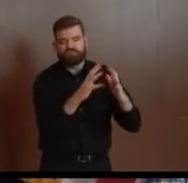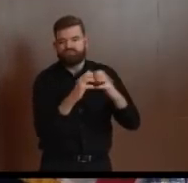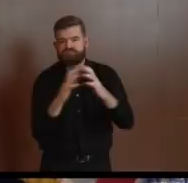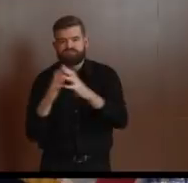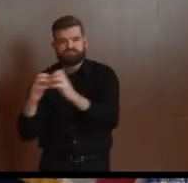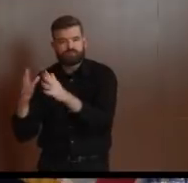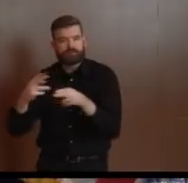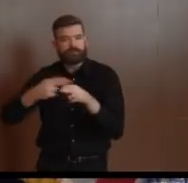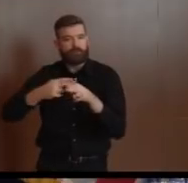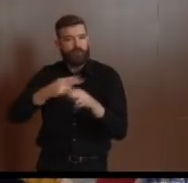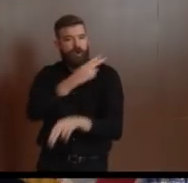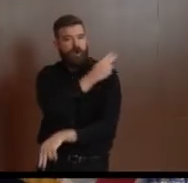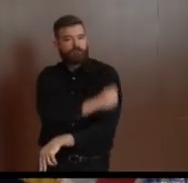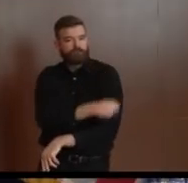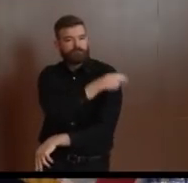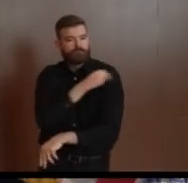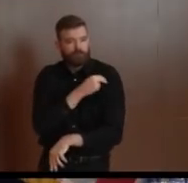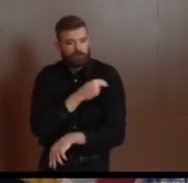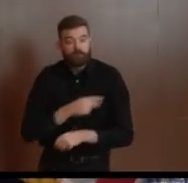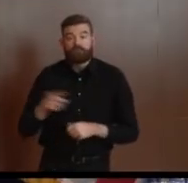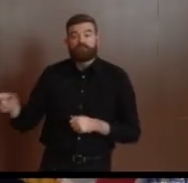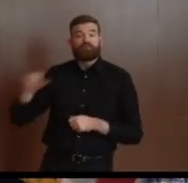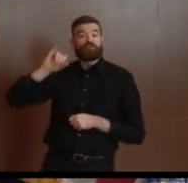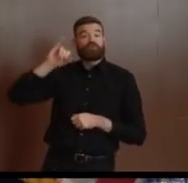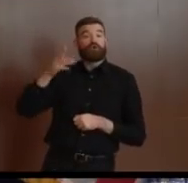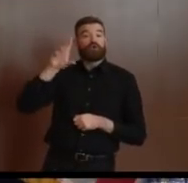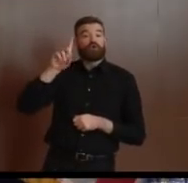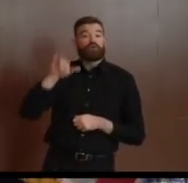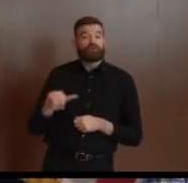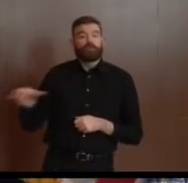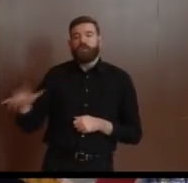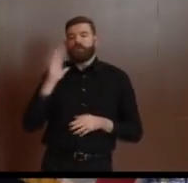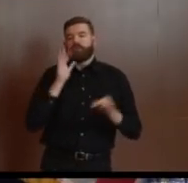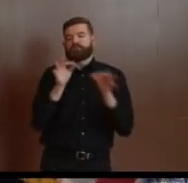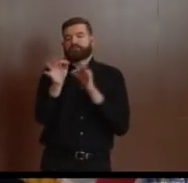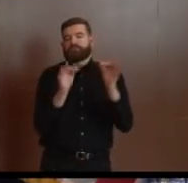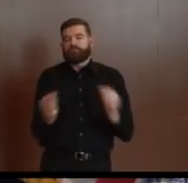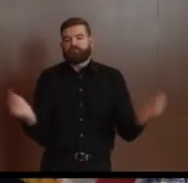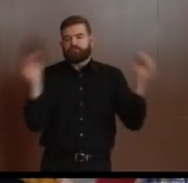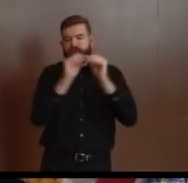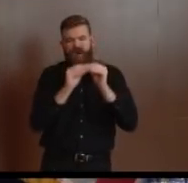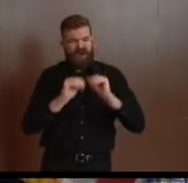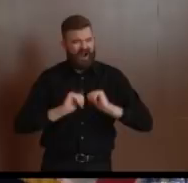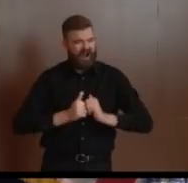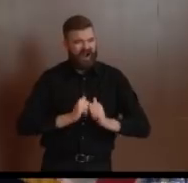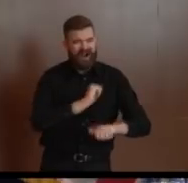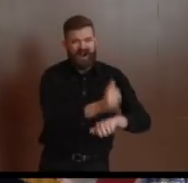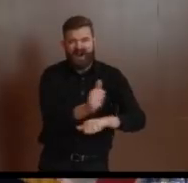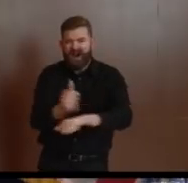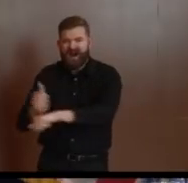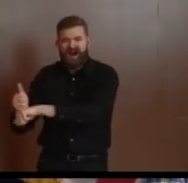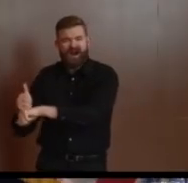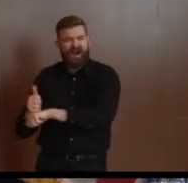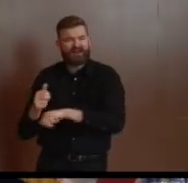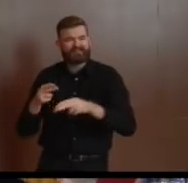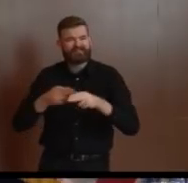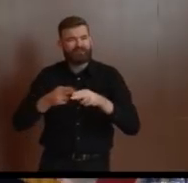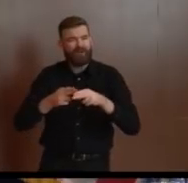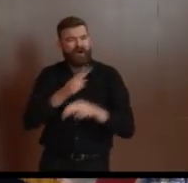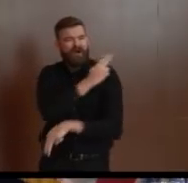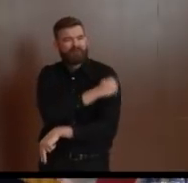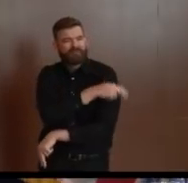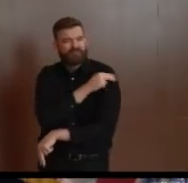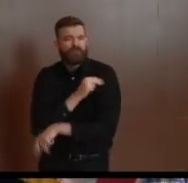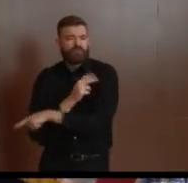how we see capacity over the next number of weeks. But we are clearly going to need these field hospitals. And